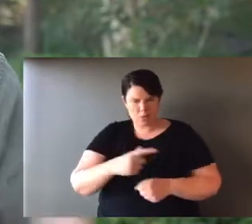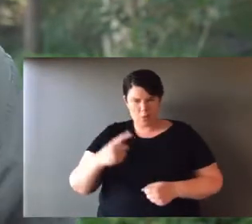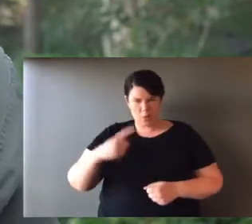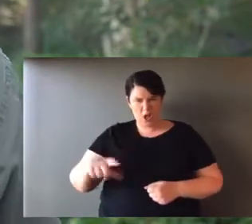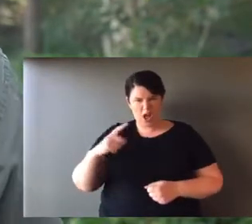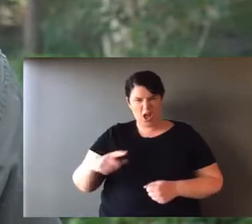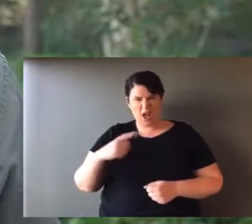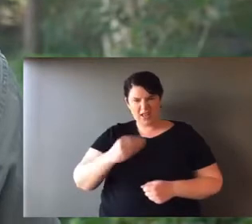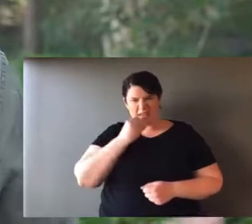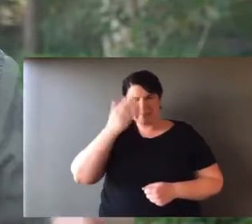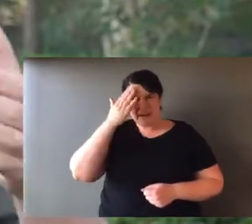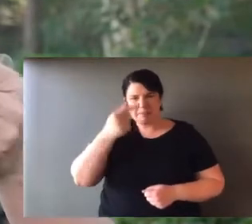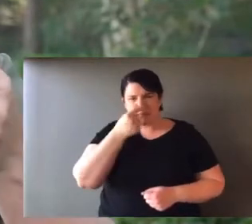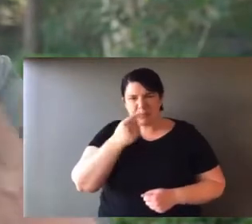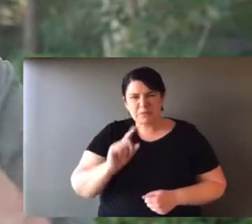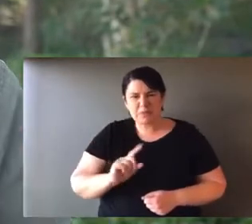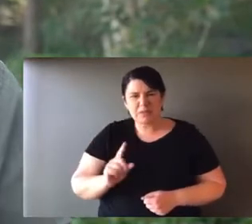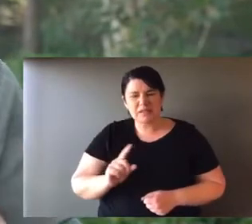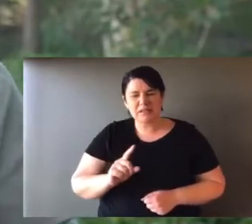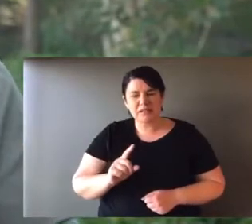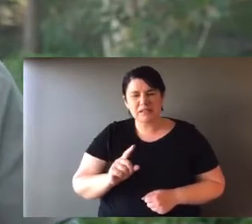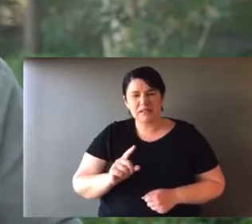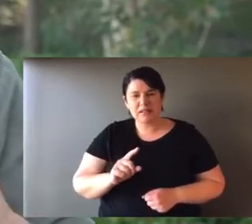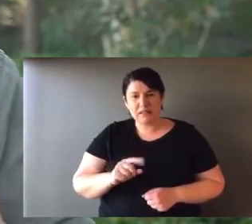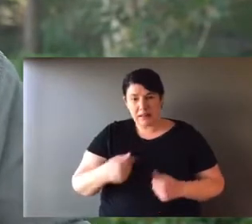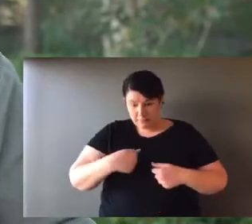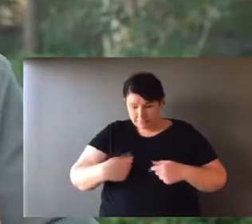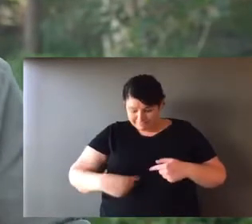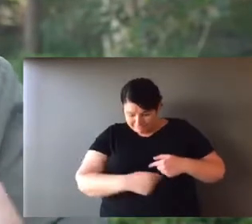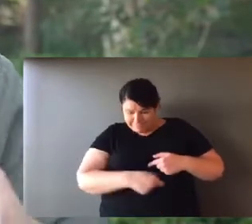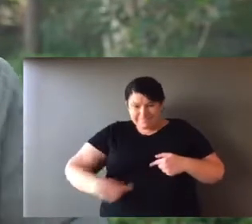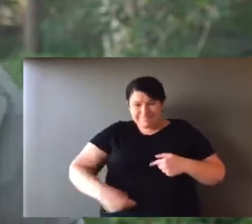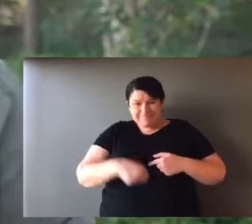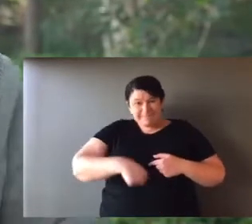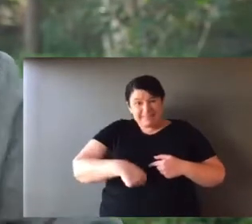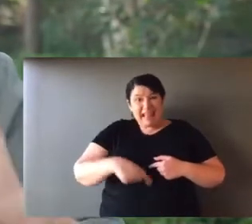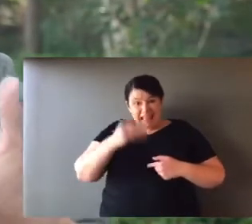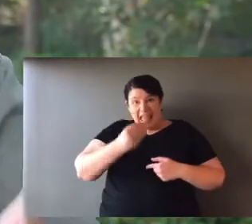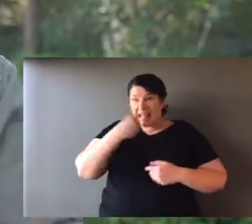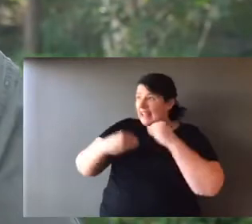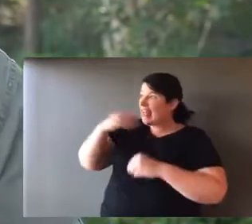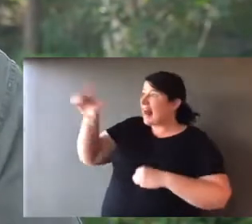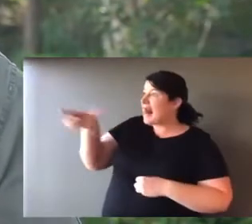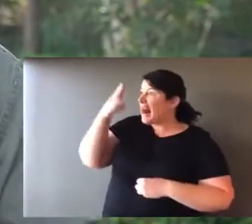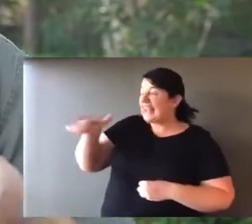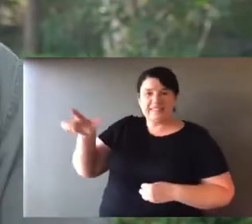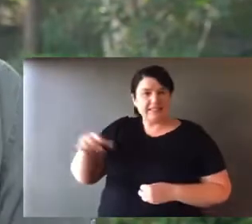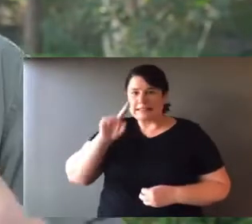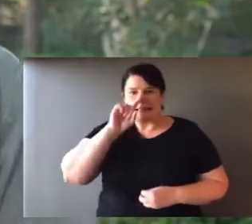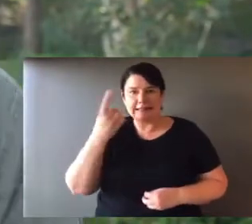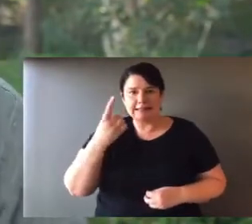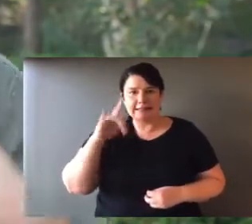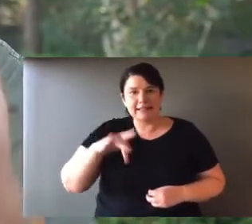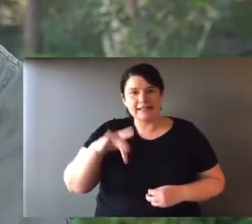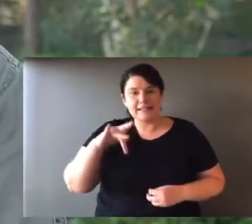Why do they do that? Well, when a koala is born. It doesn't have the enzyme in its digestive system. To